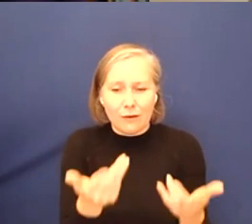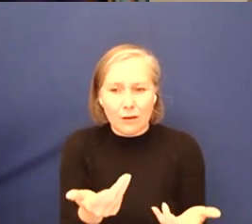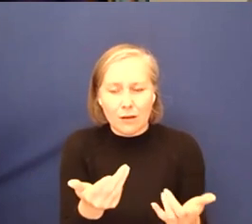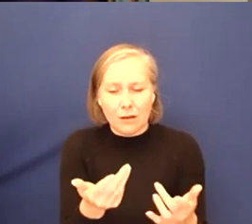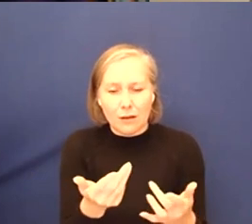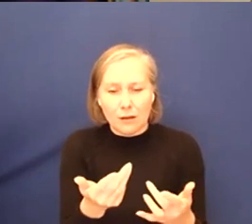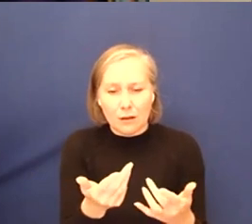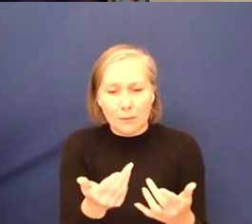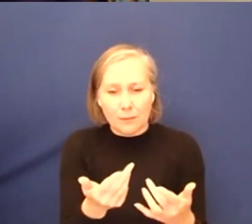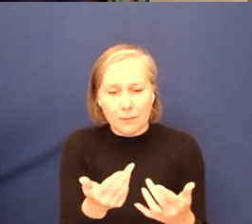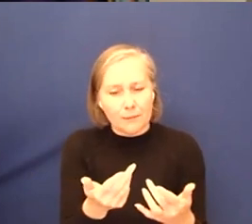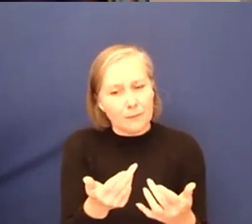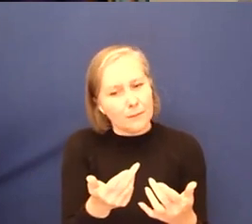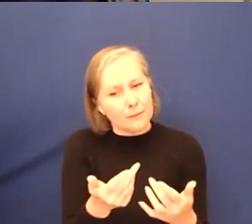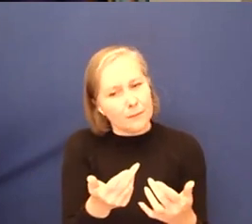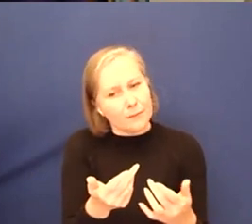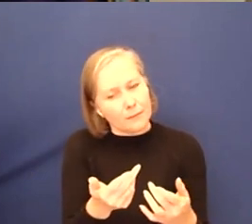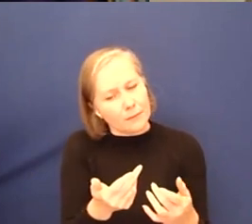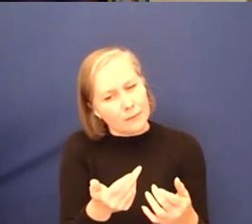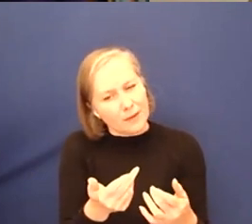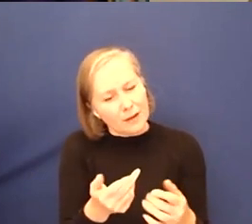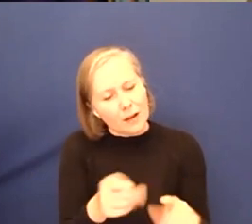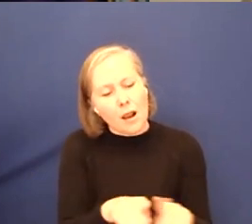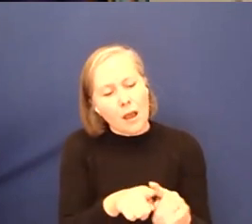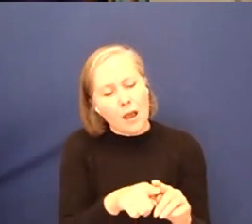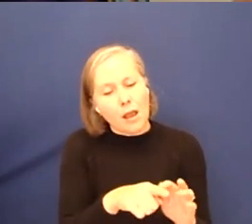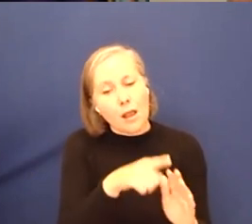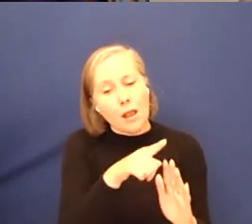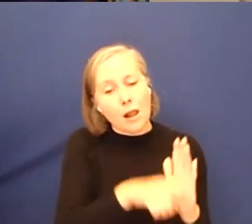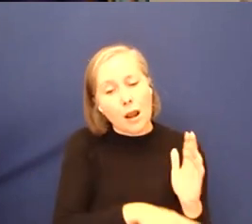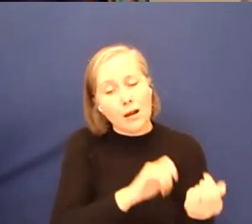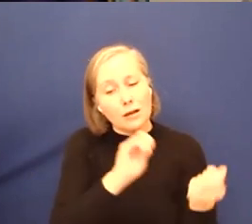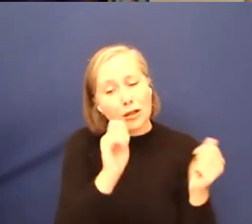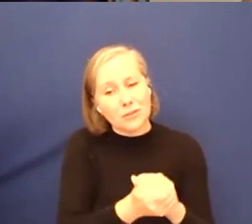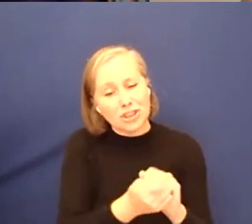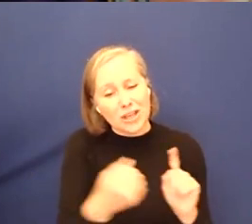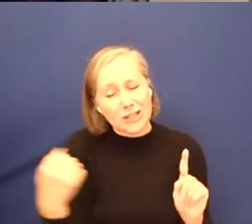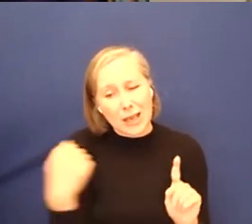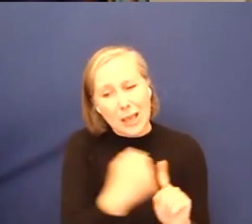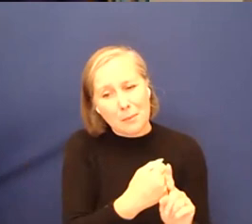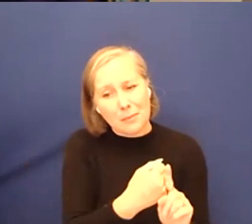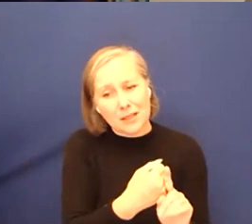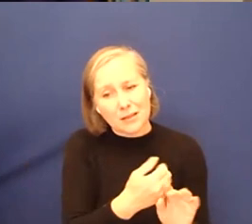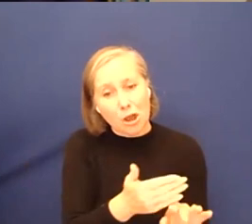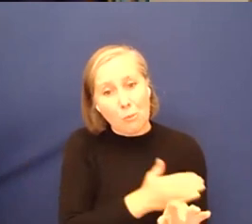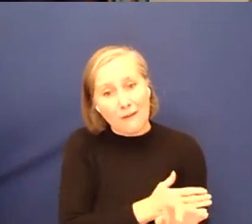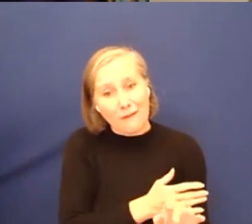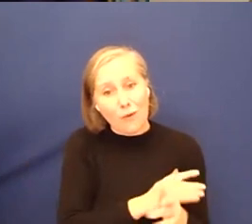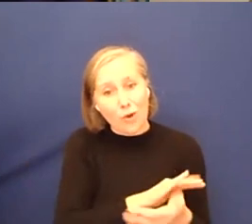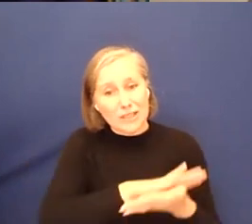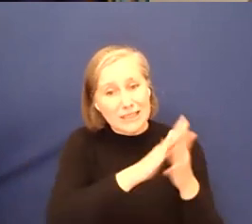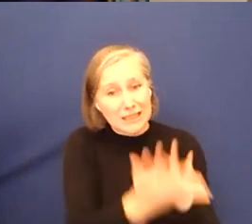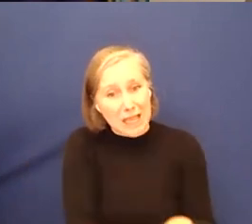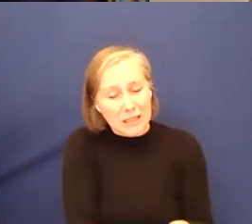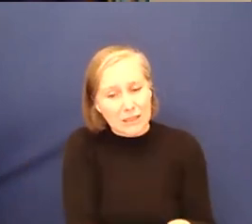to mention in my talk, we, when we have a climate change impact, we have impact before the disaster, during the disaster,